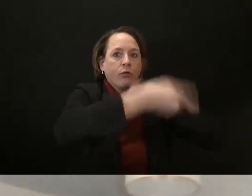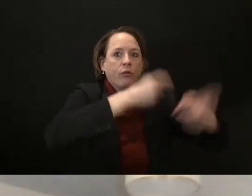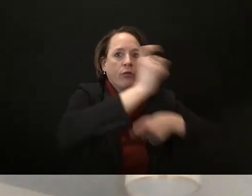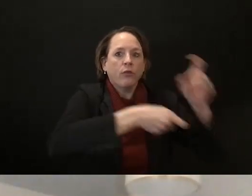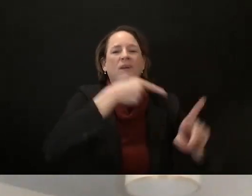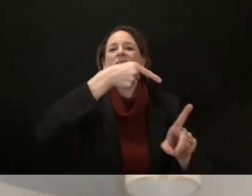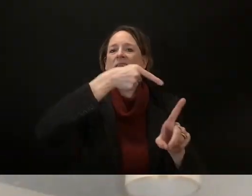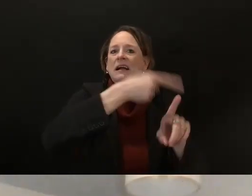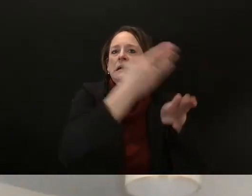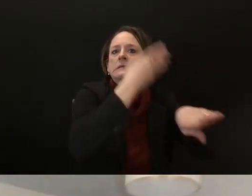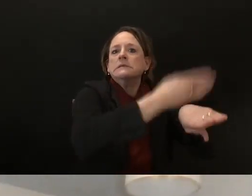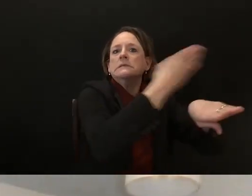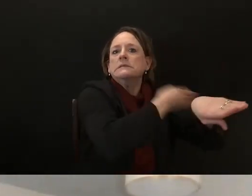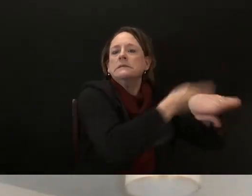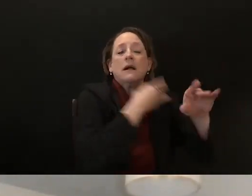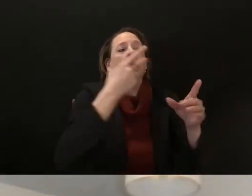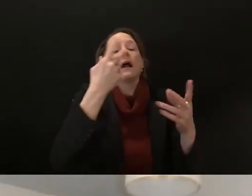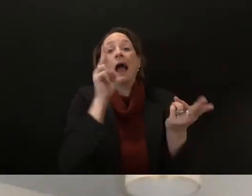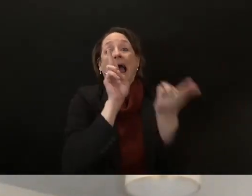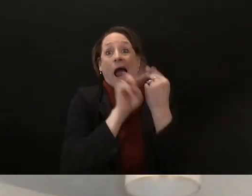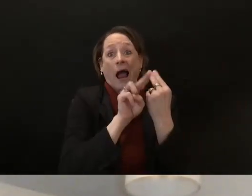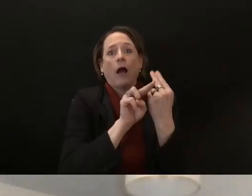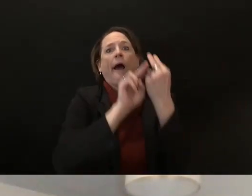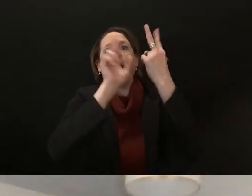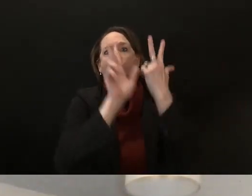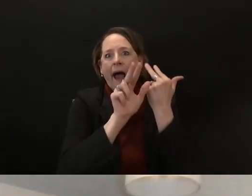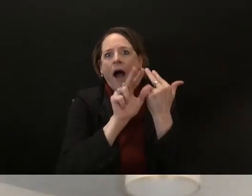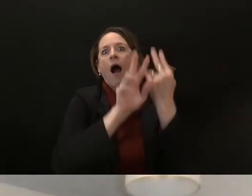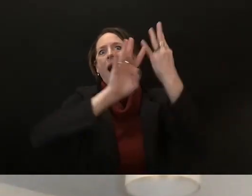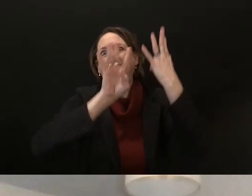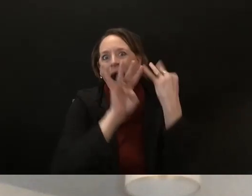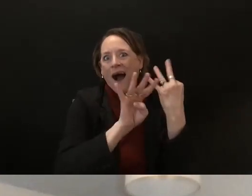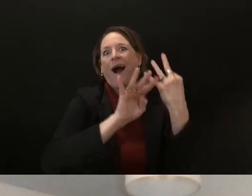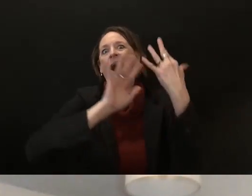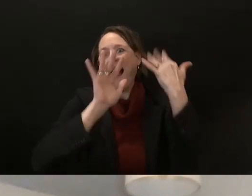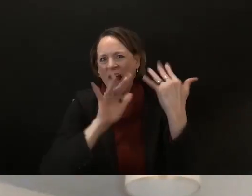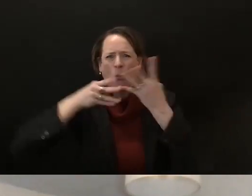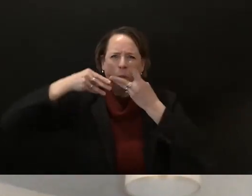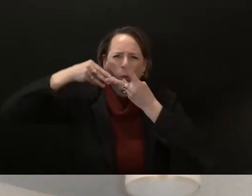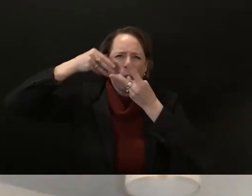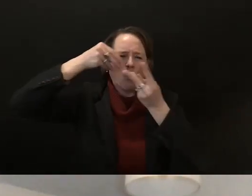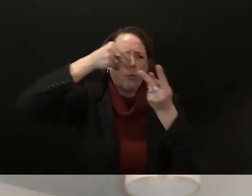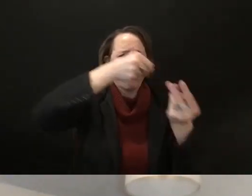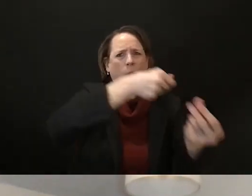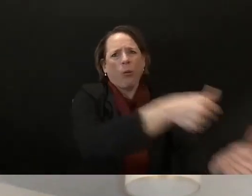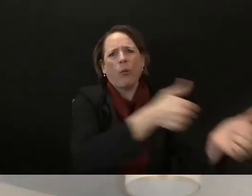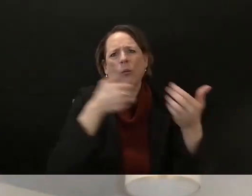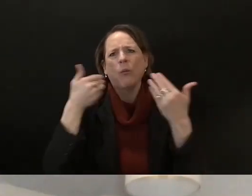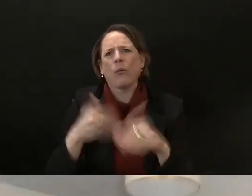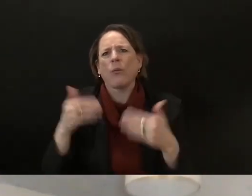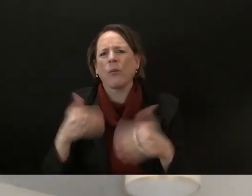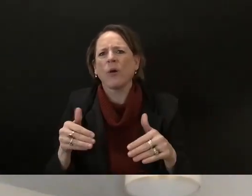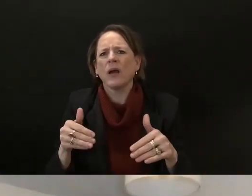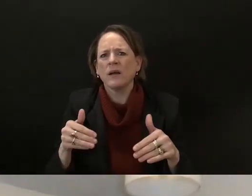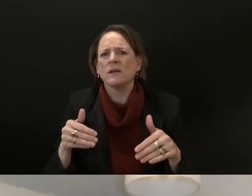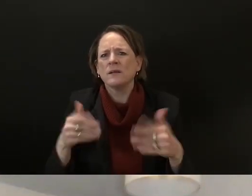so we've spent millions and millions remodeling and expanding freeways while local roads and public transit is left to languish